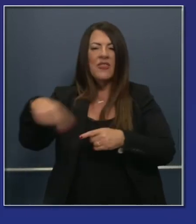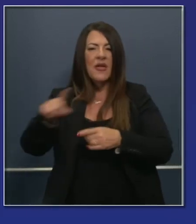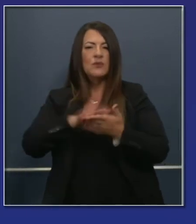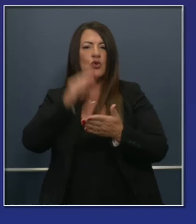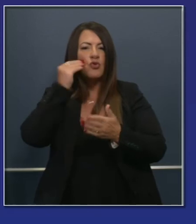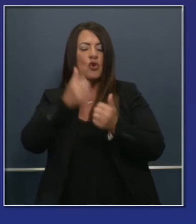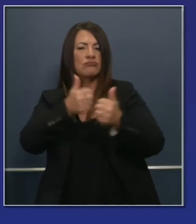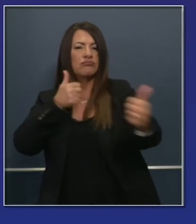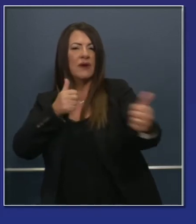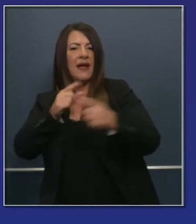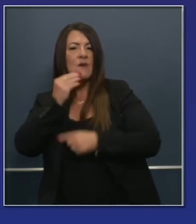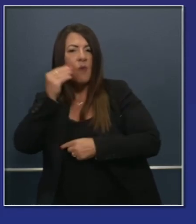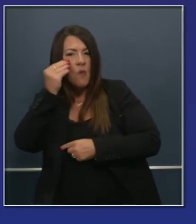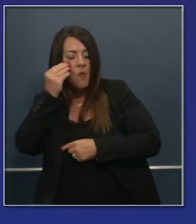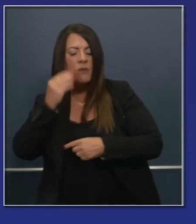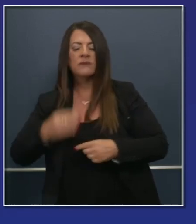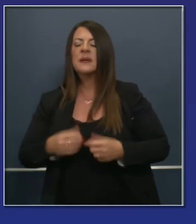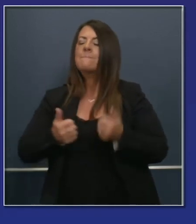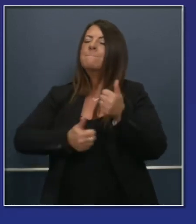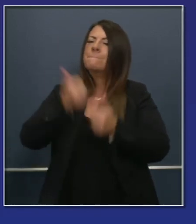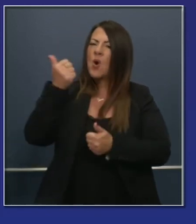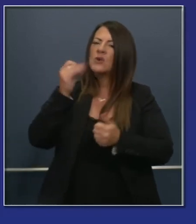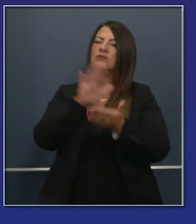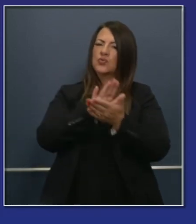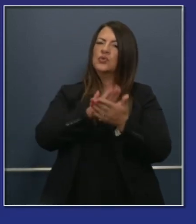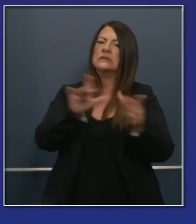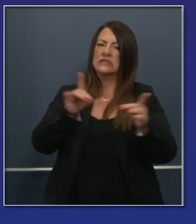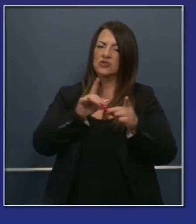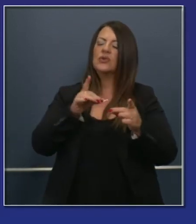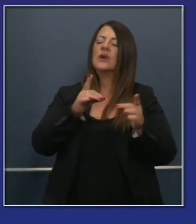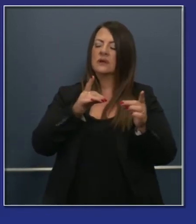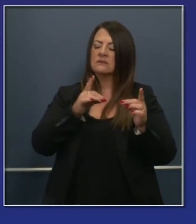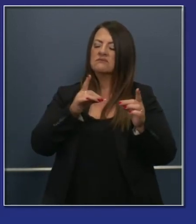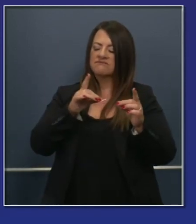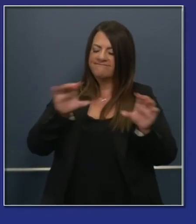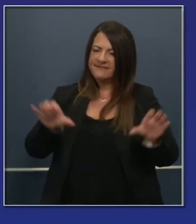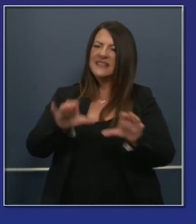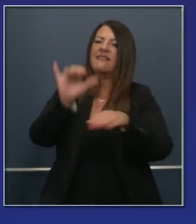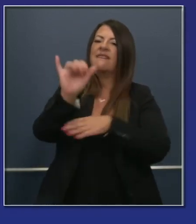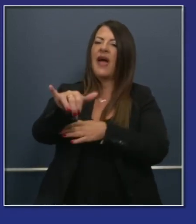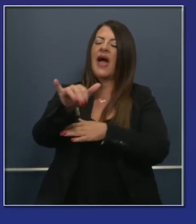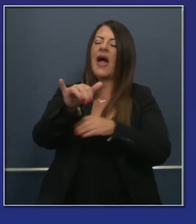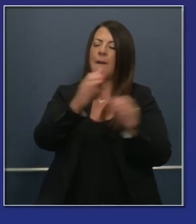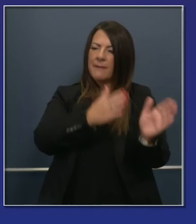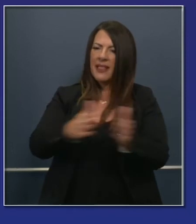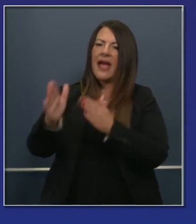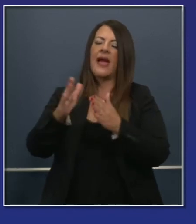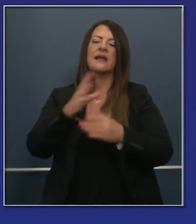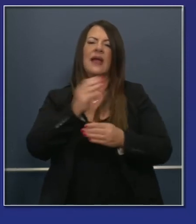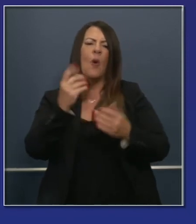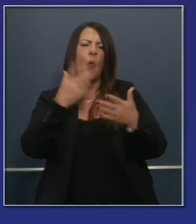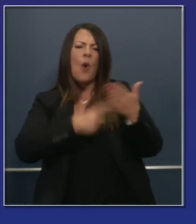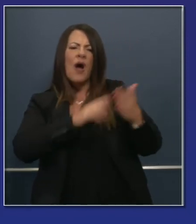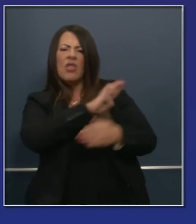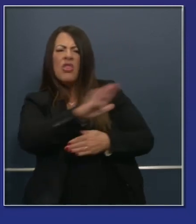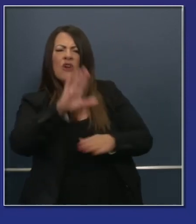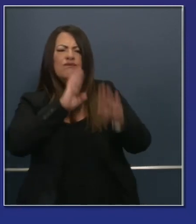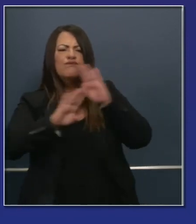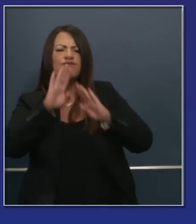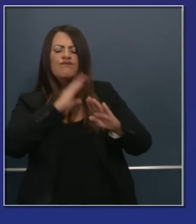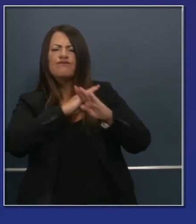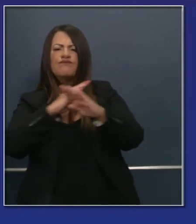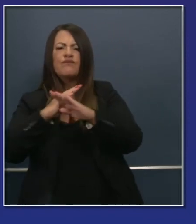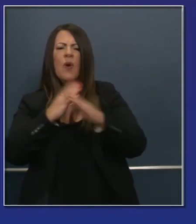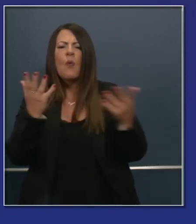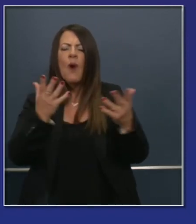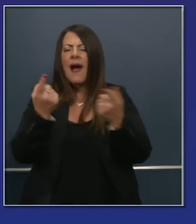districts were moving in that direction and we want to carry that momentum and all of the challenges related to closing of that school year in